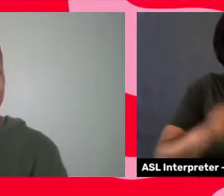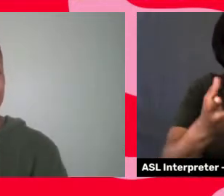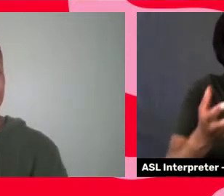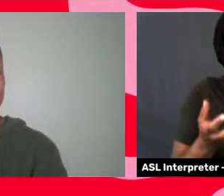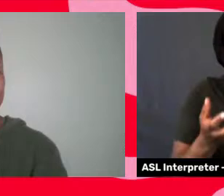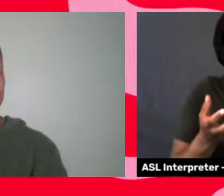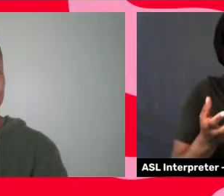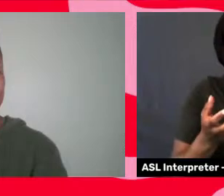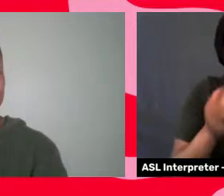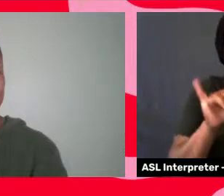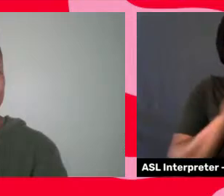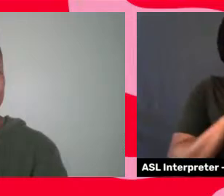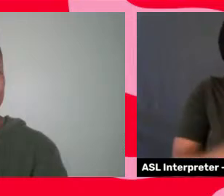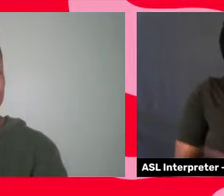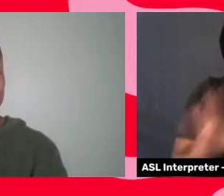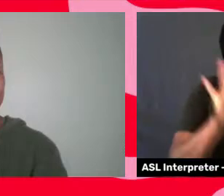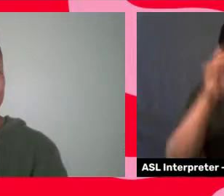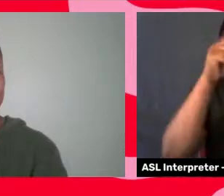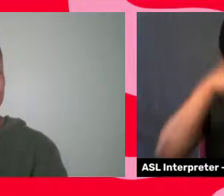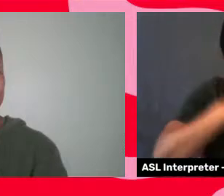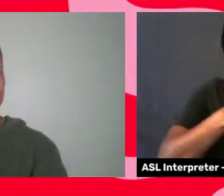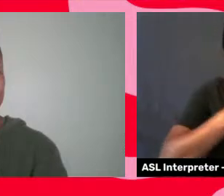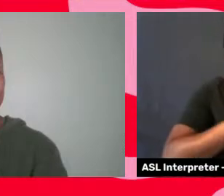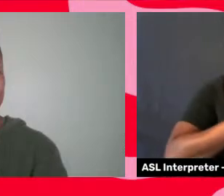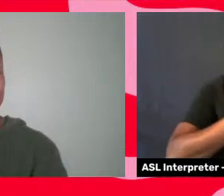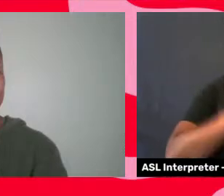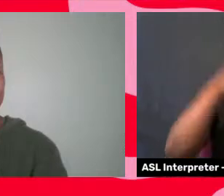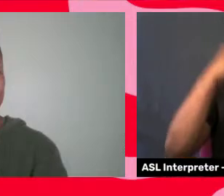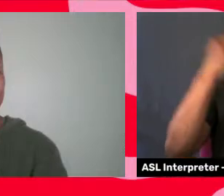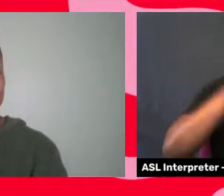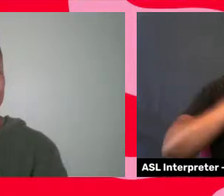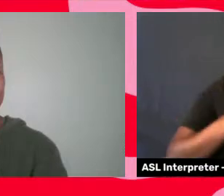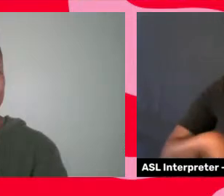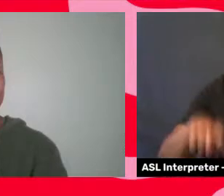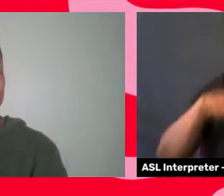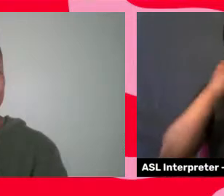is the biggest thing for me as a black woman and an artist.